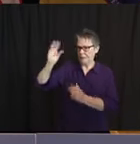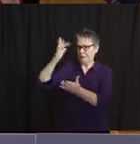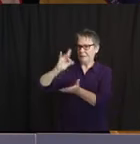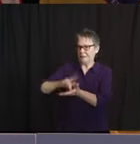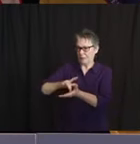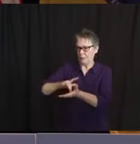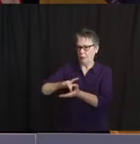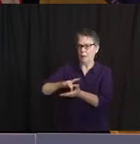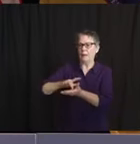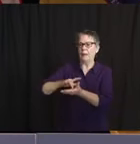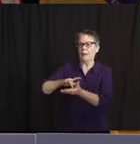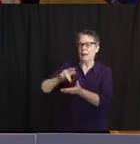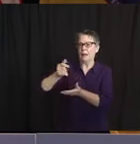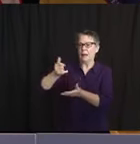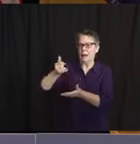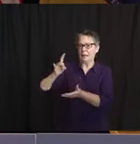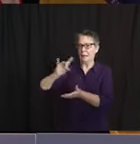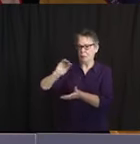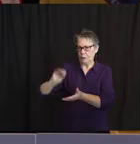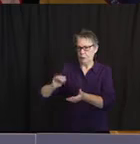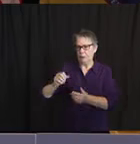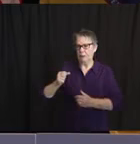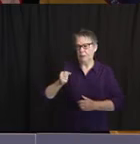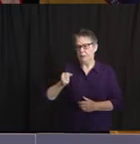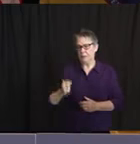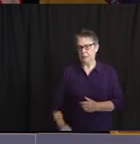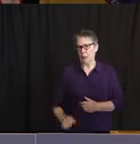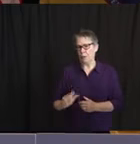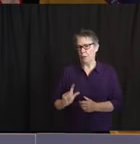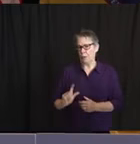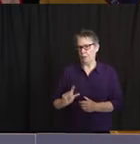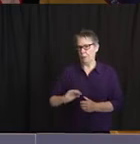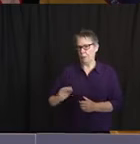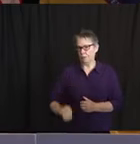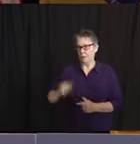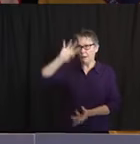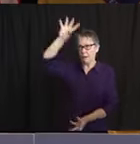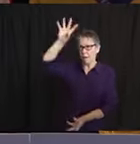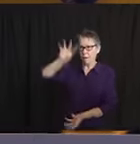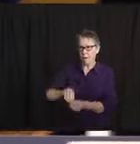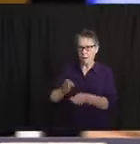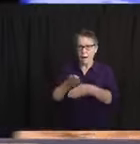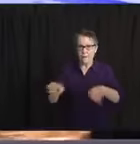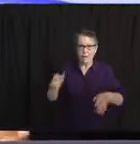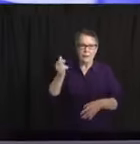% in the south. So that concludes my daily statistical report. Thank you.